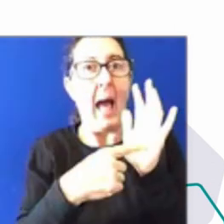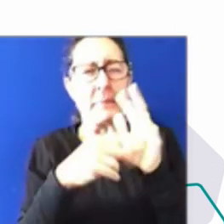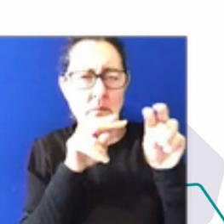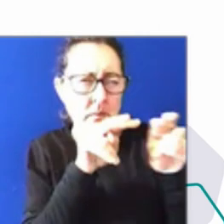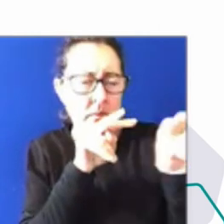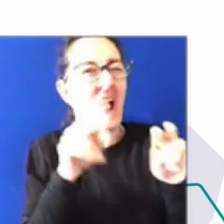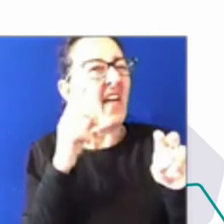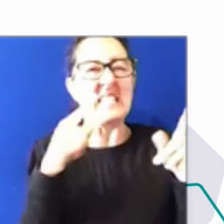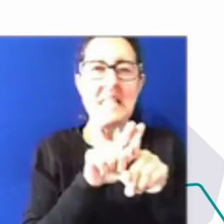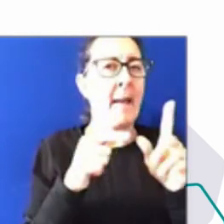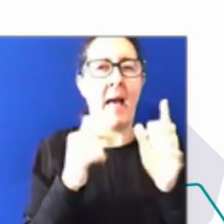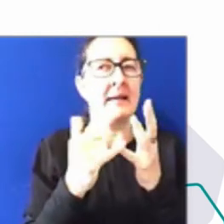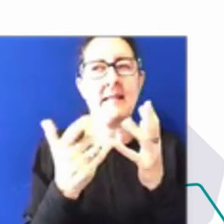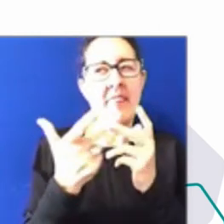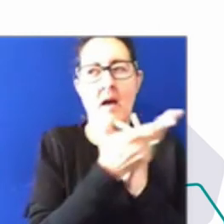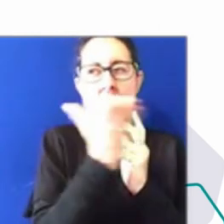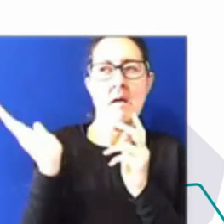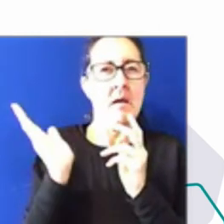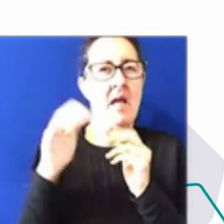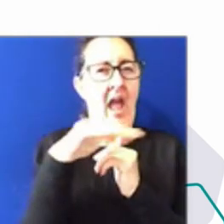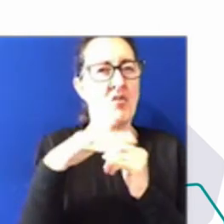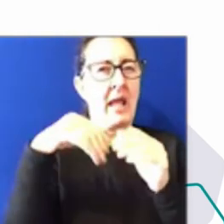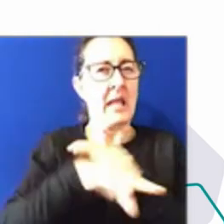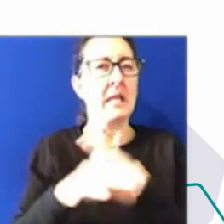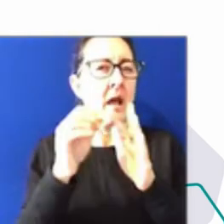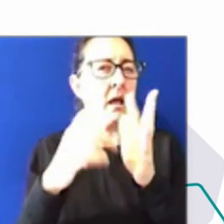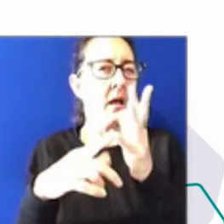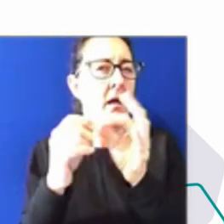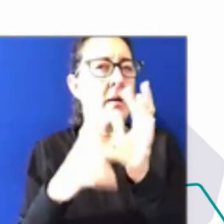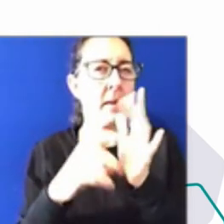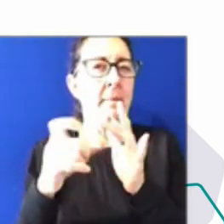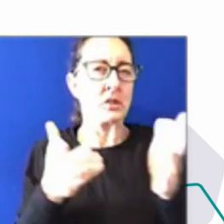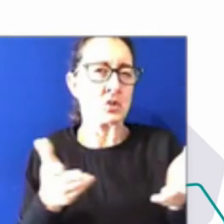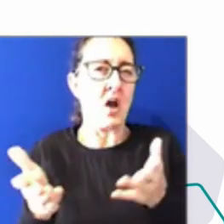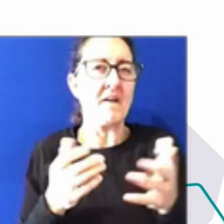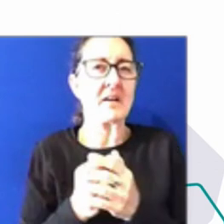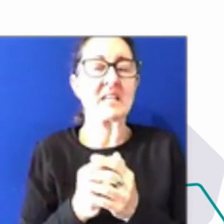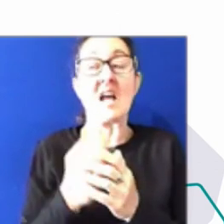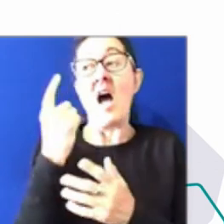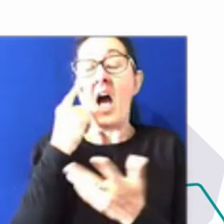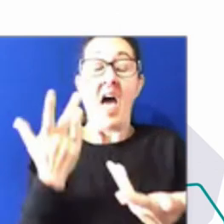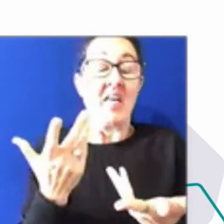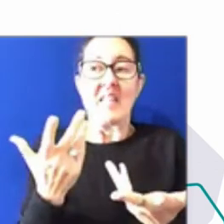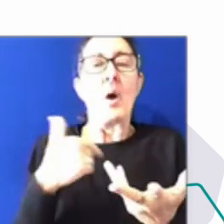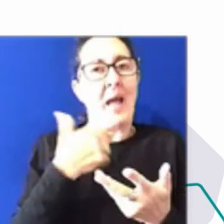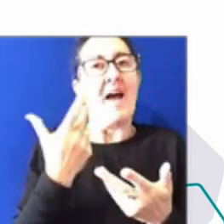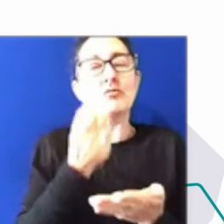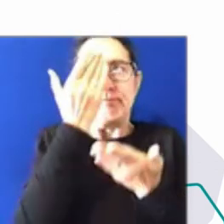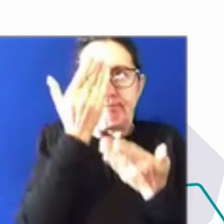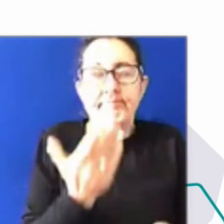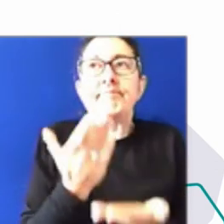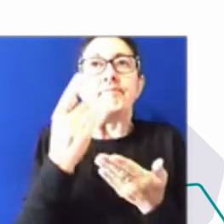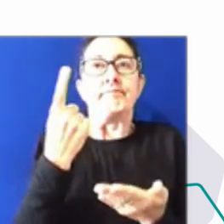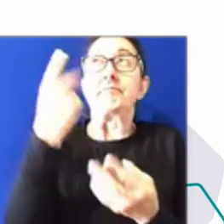service. So I think it's really important that we all consider there, but for the grace of God, go I. What sort of